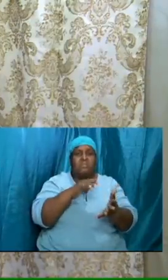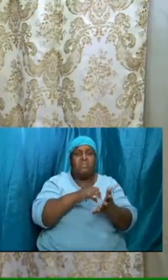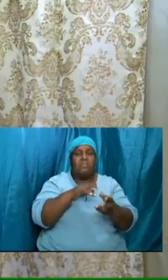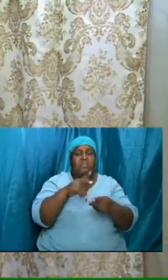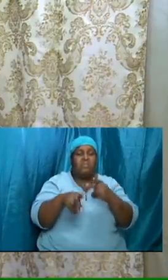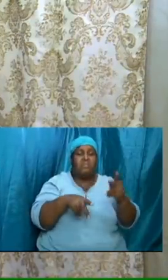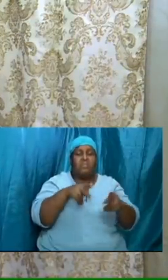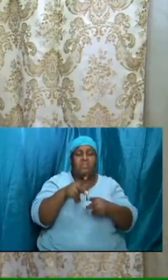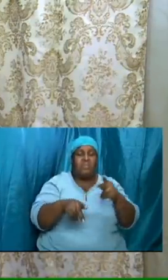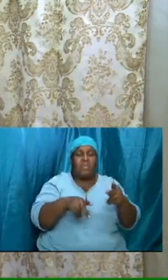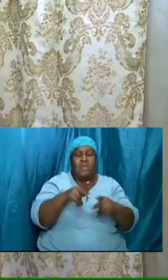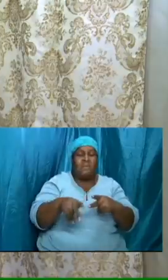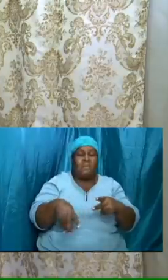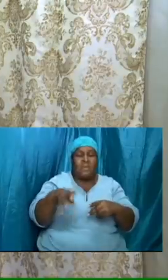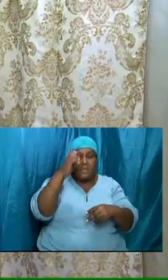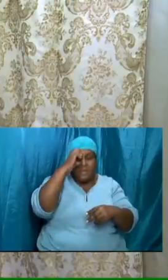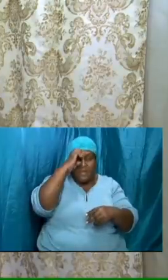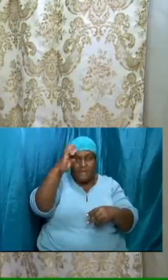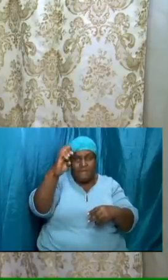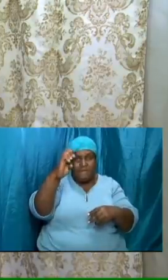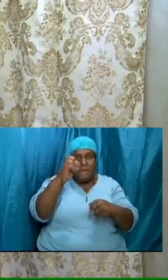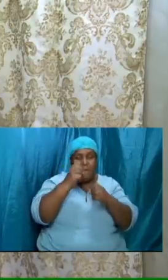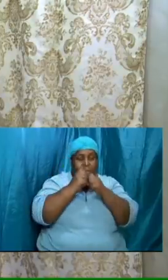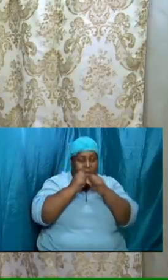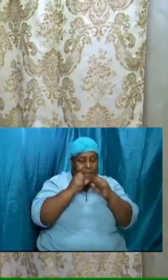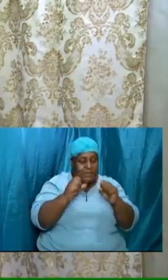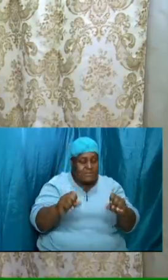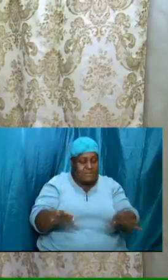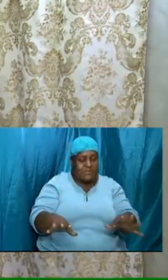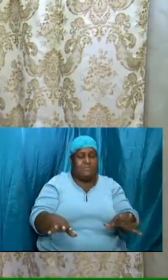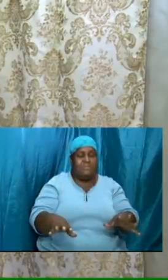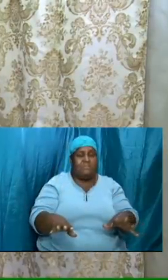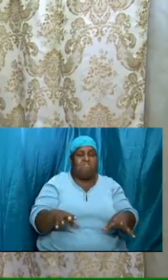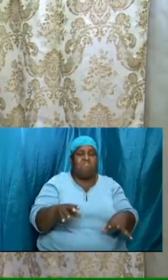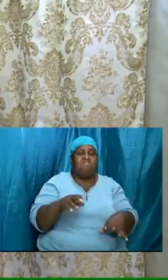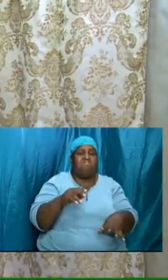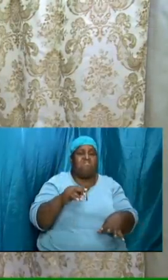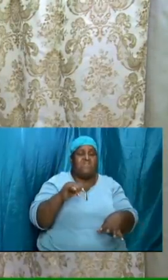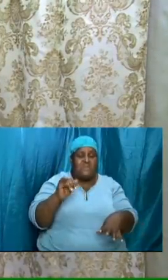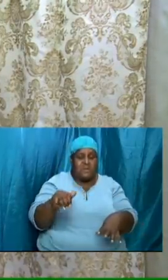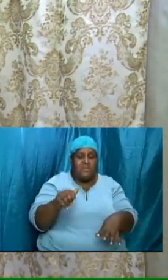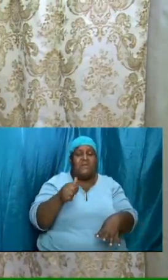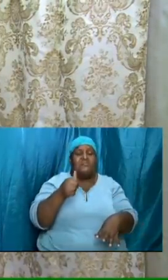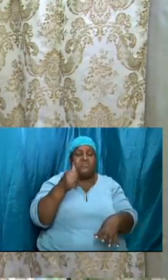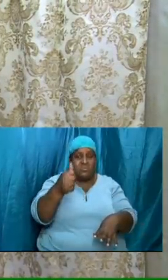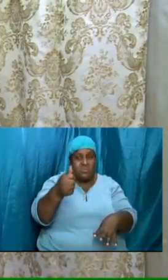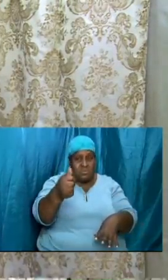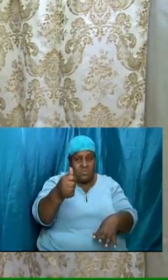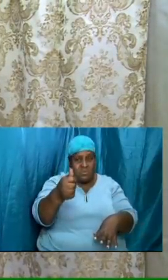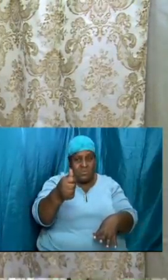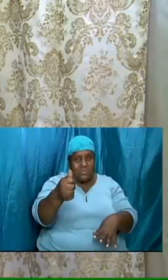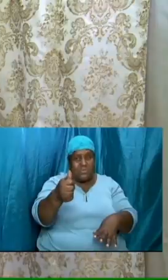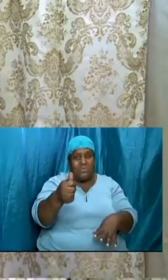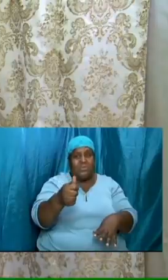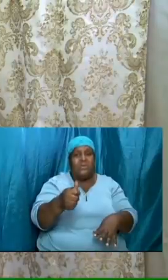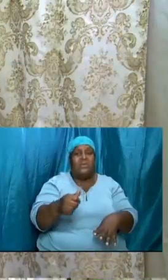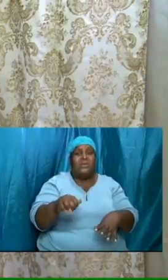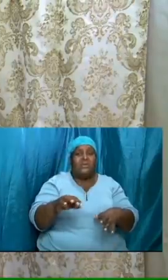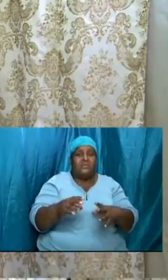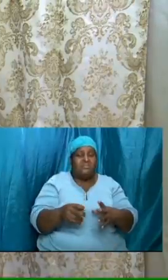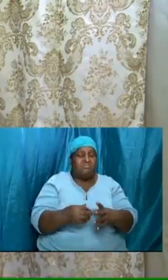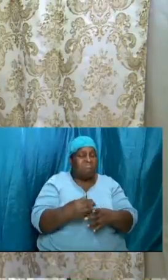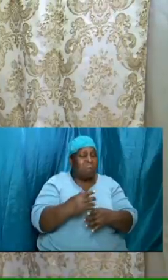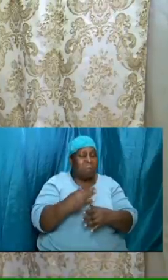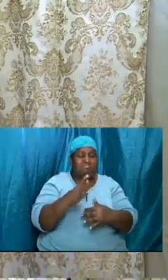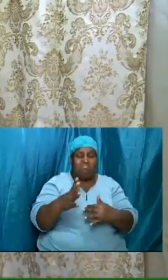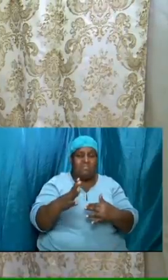folks are being edified, and that is good, information, you know, is flowing, and we are